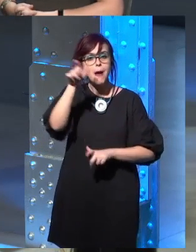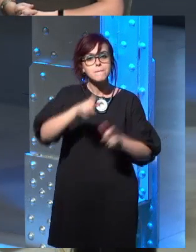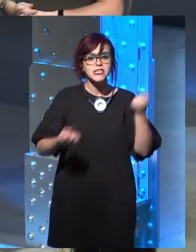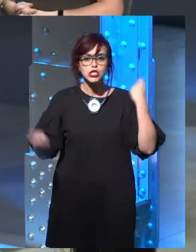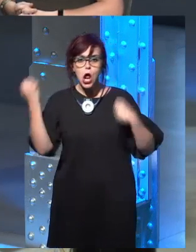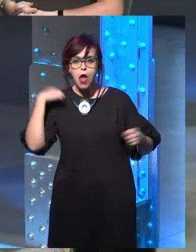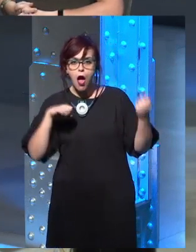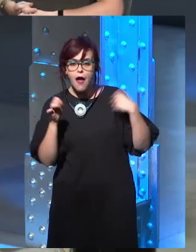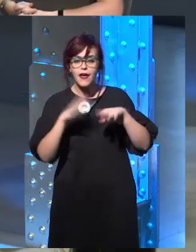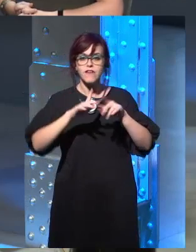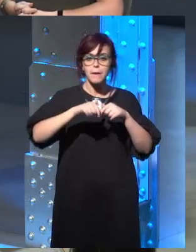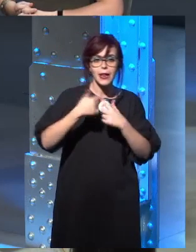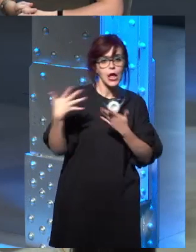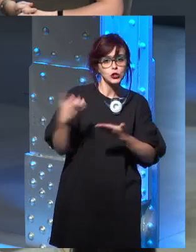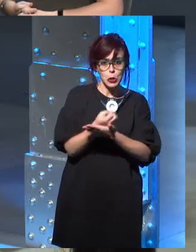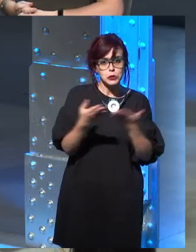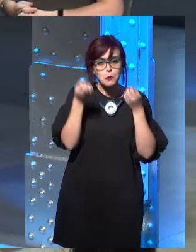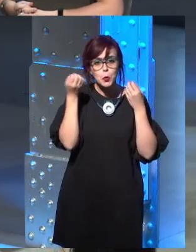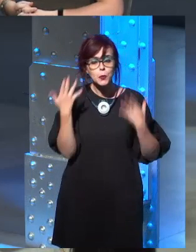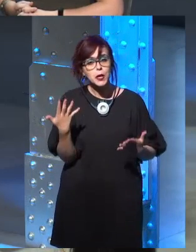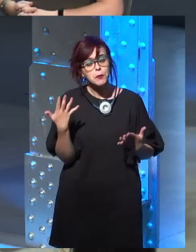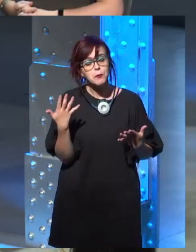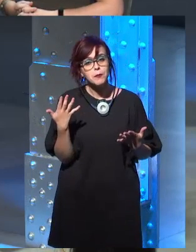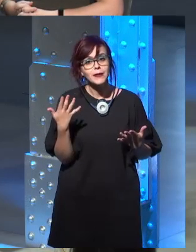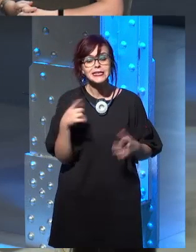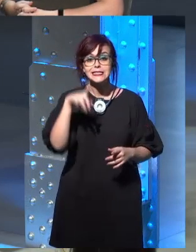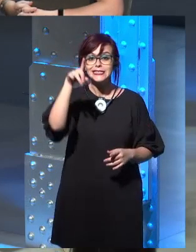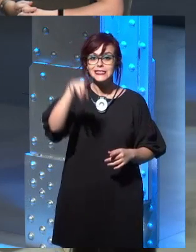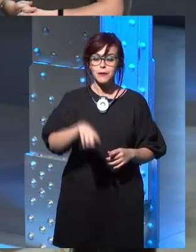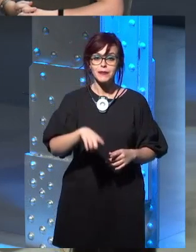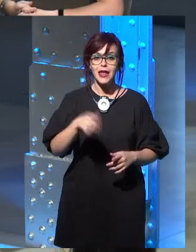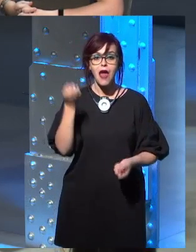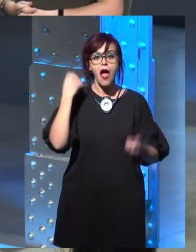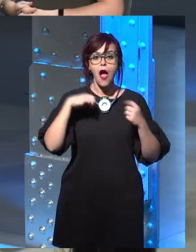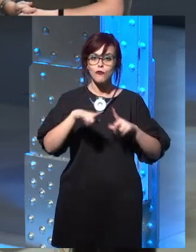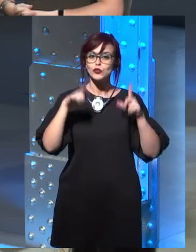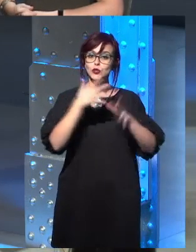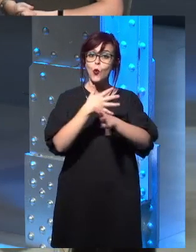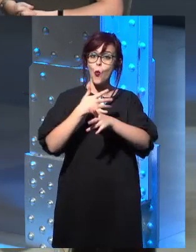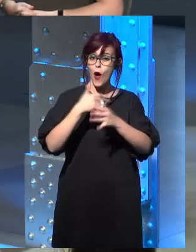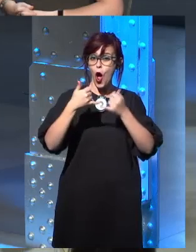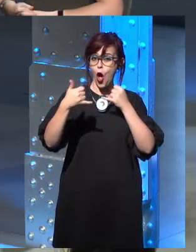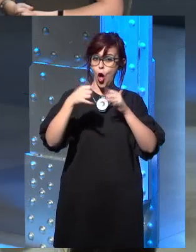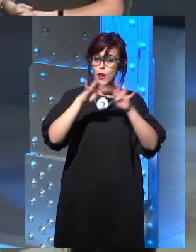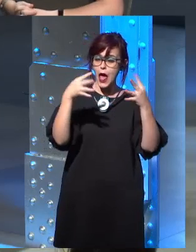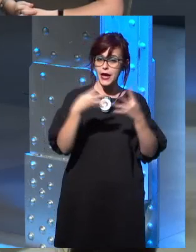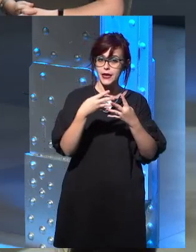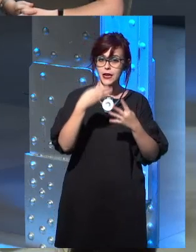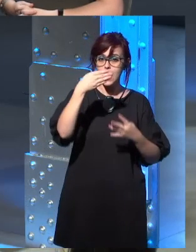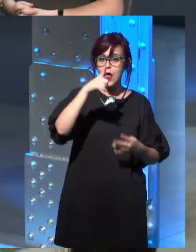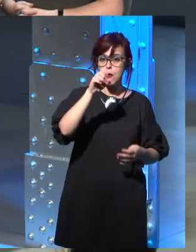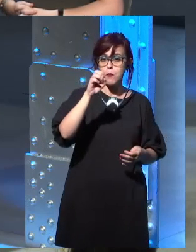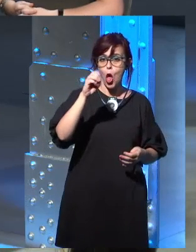And it's a free downloadable app, and you can consult all the different characters, the families. And they've also